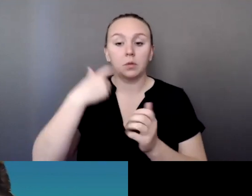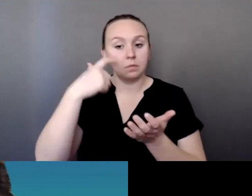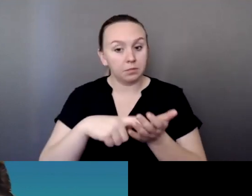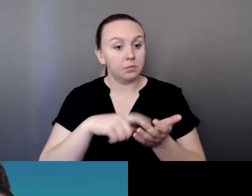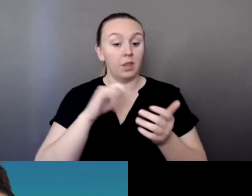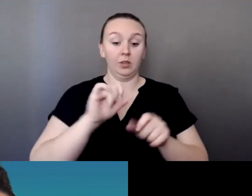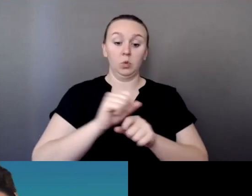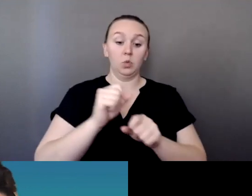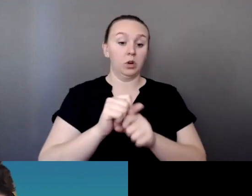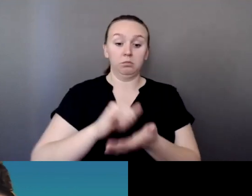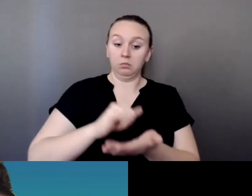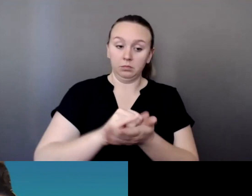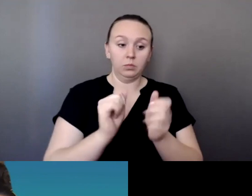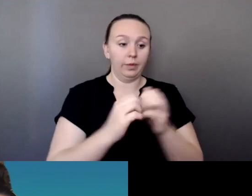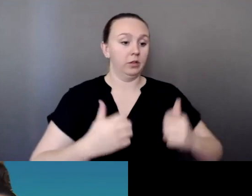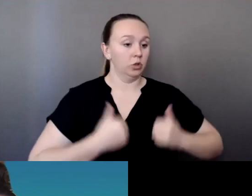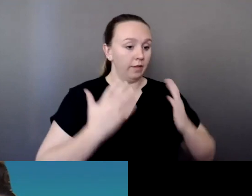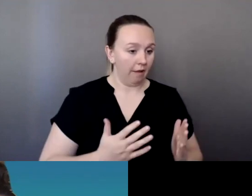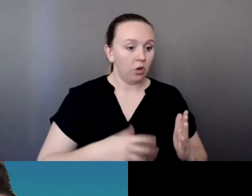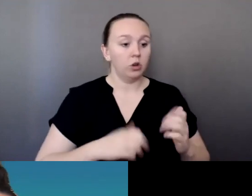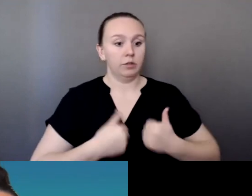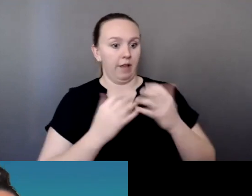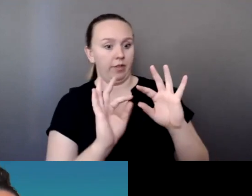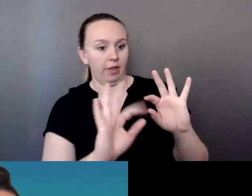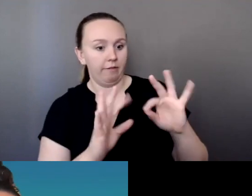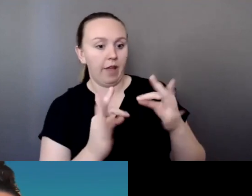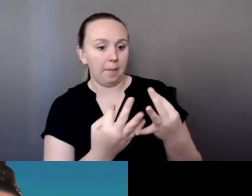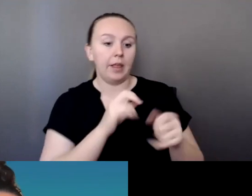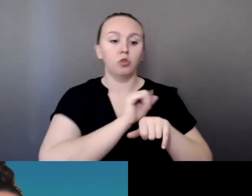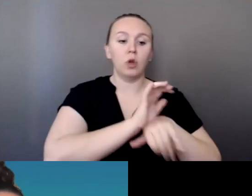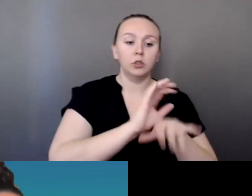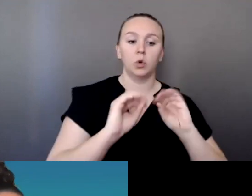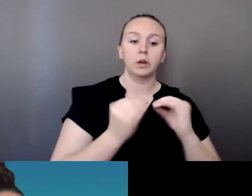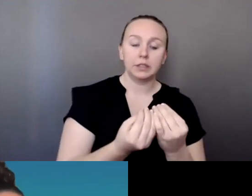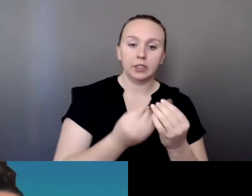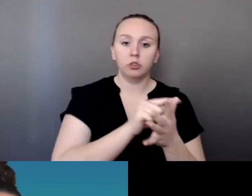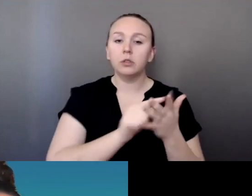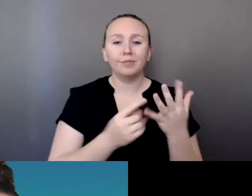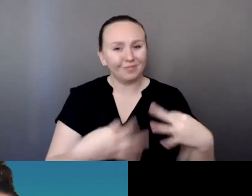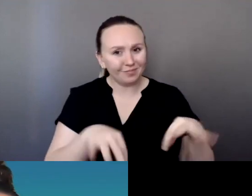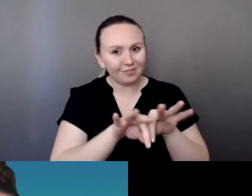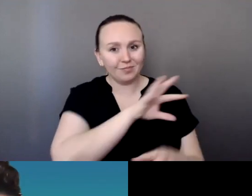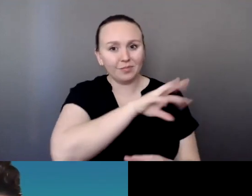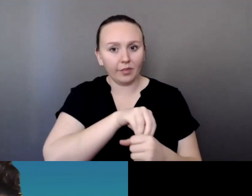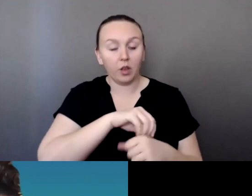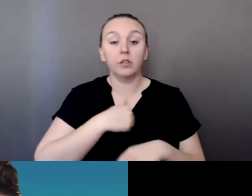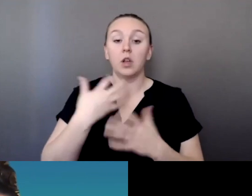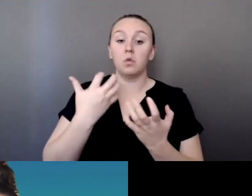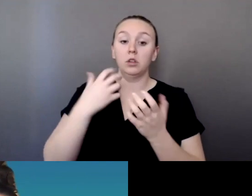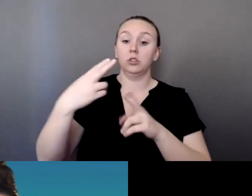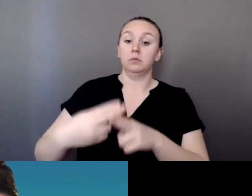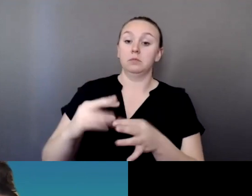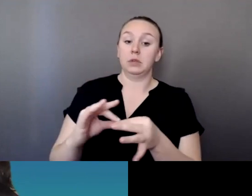families, without the efforts of grassroots organizers. I do want to name much of my knowledge around